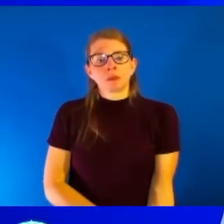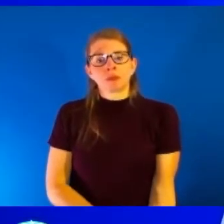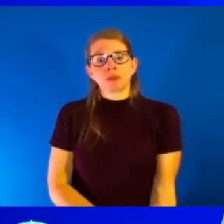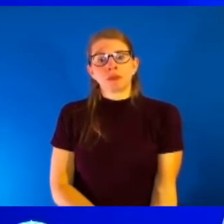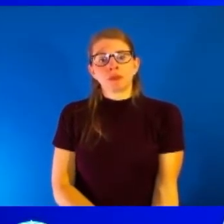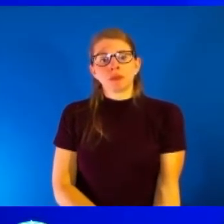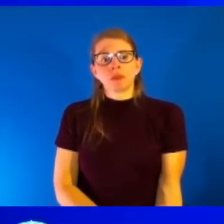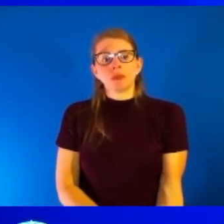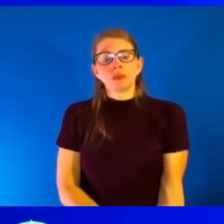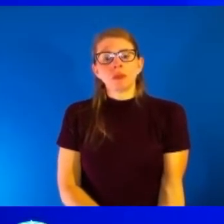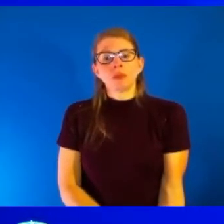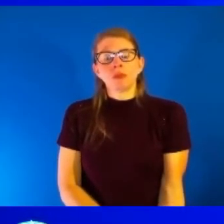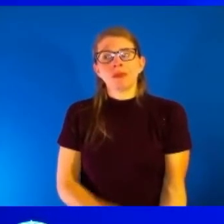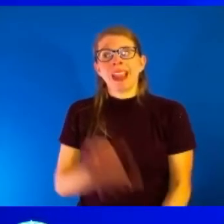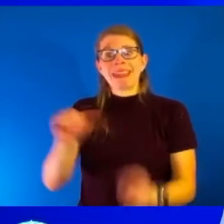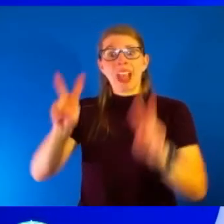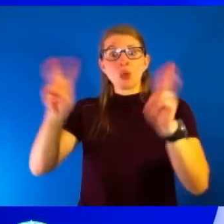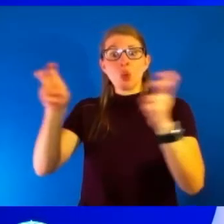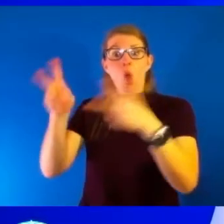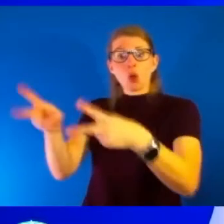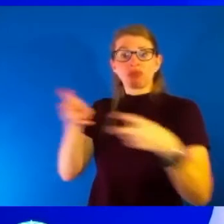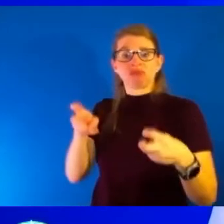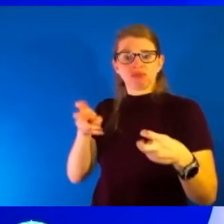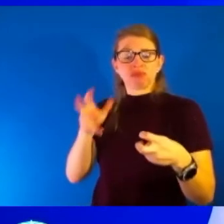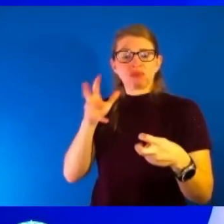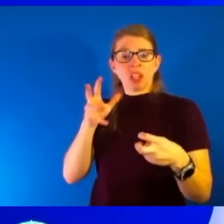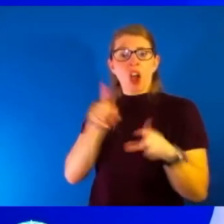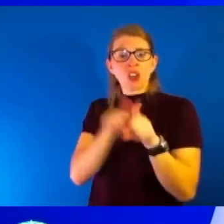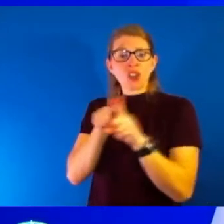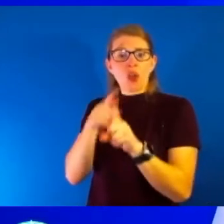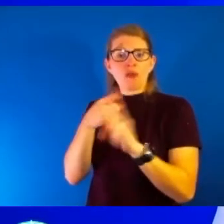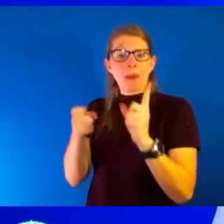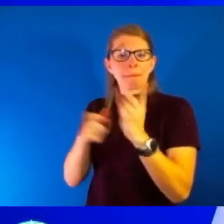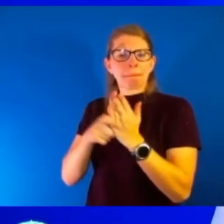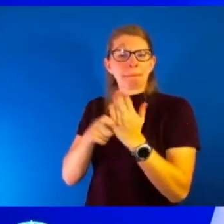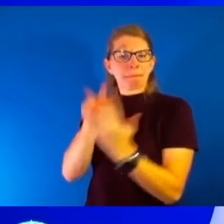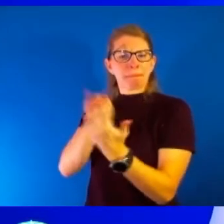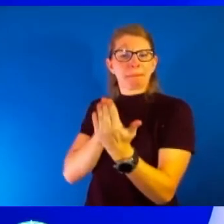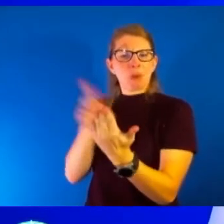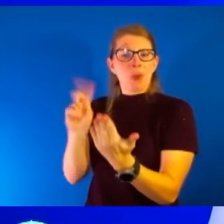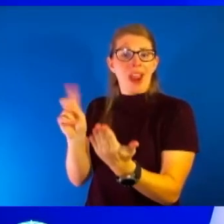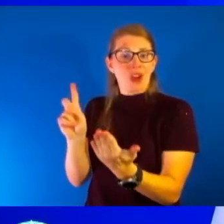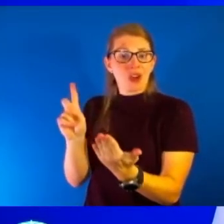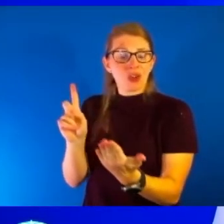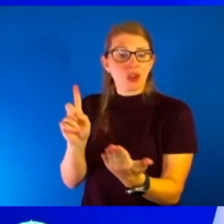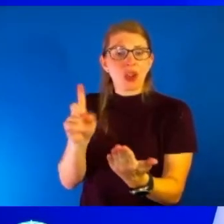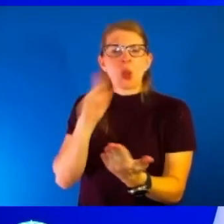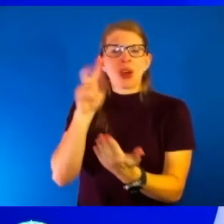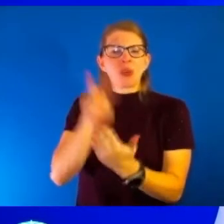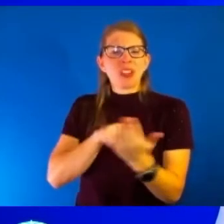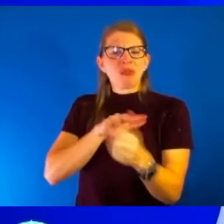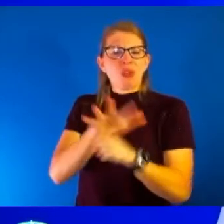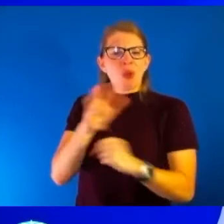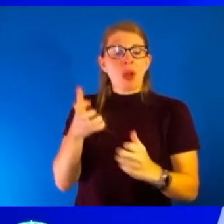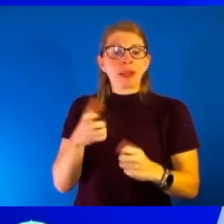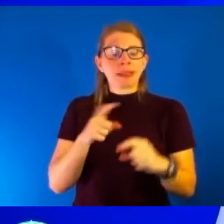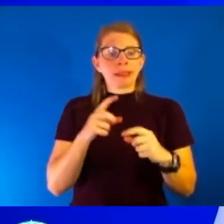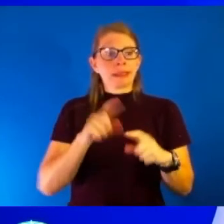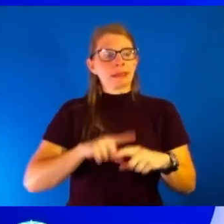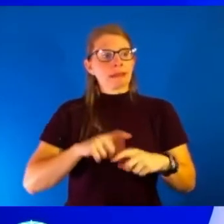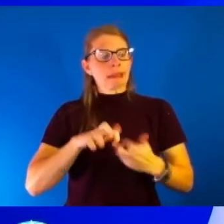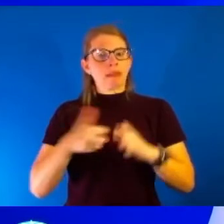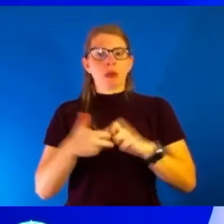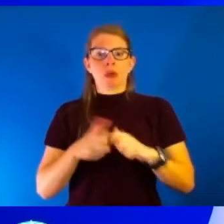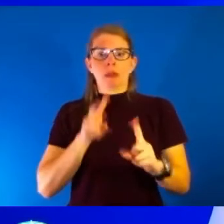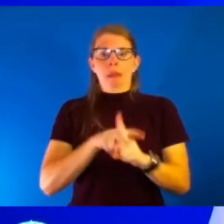and what the context it was. You know, again, we really, it's difficult to apply our country and our demographics